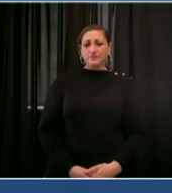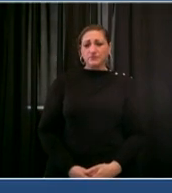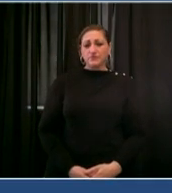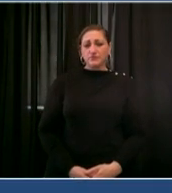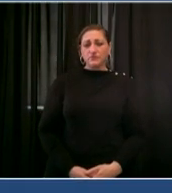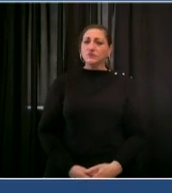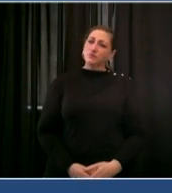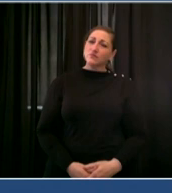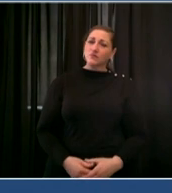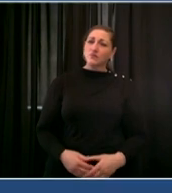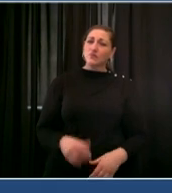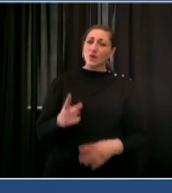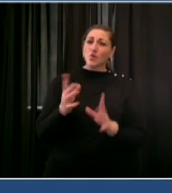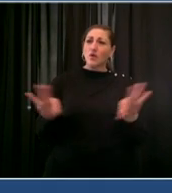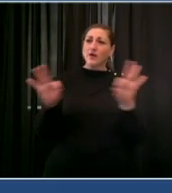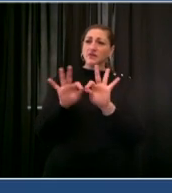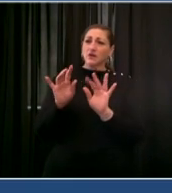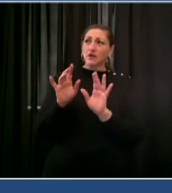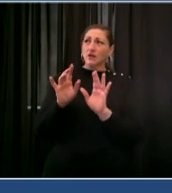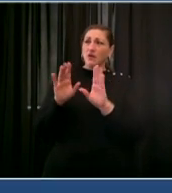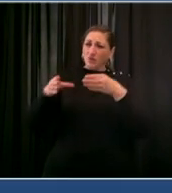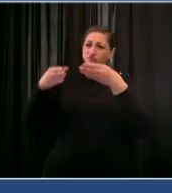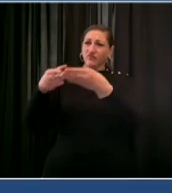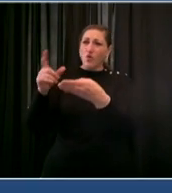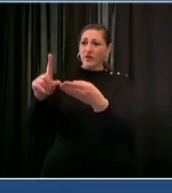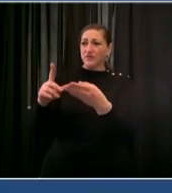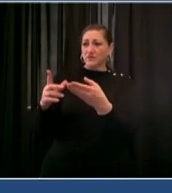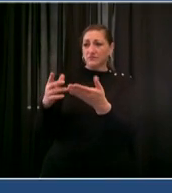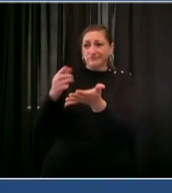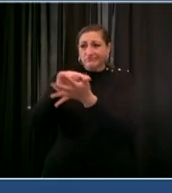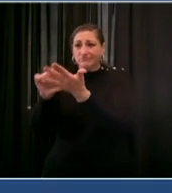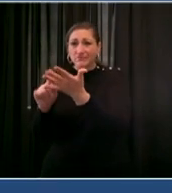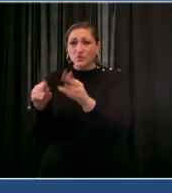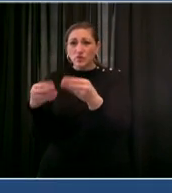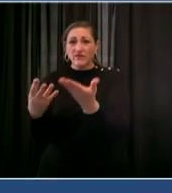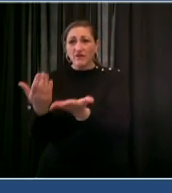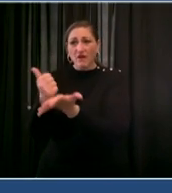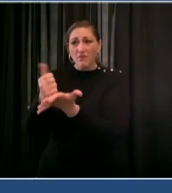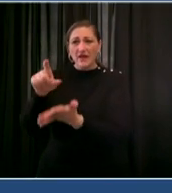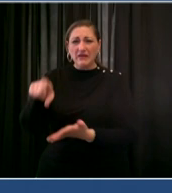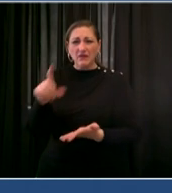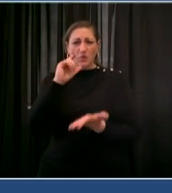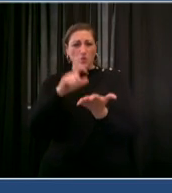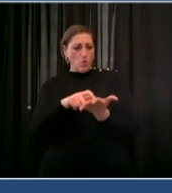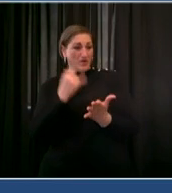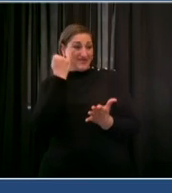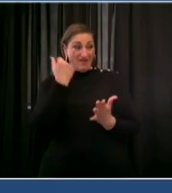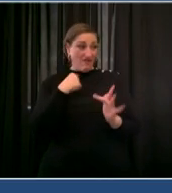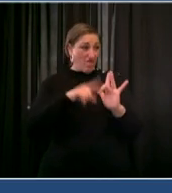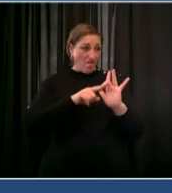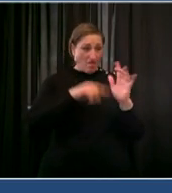missed opportunities to get those in crisis the help they need we're also opening this discussion up to other stakeholders